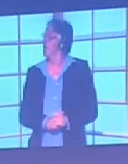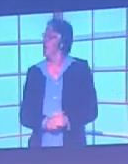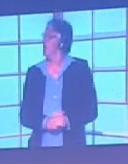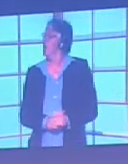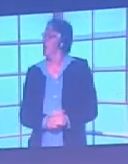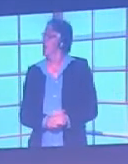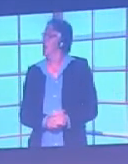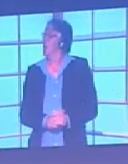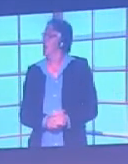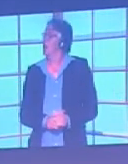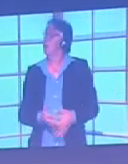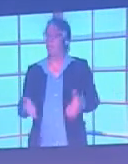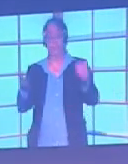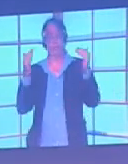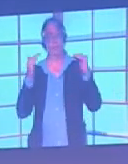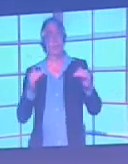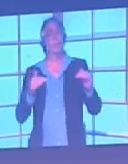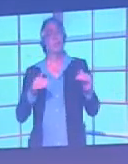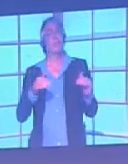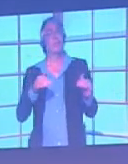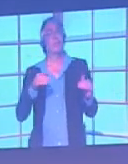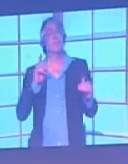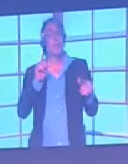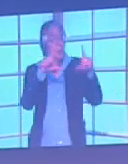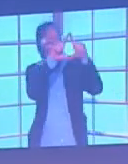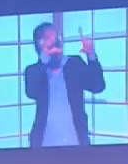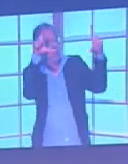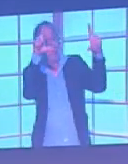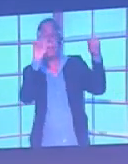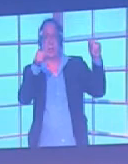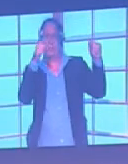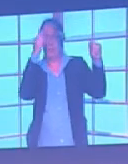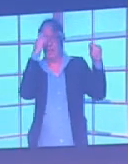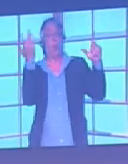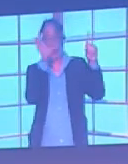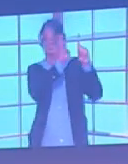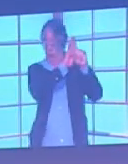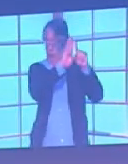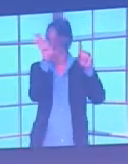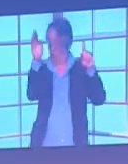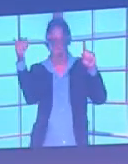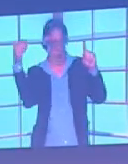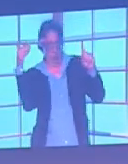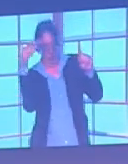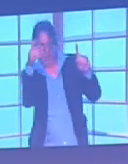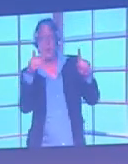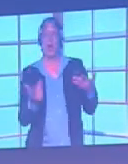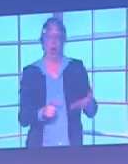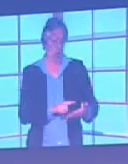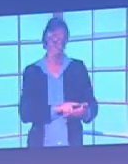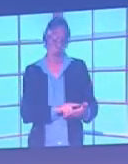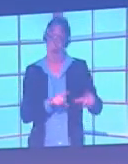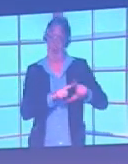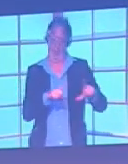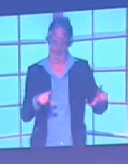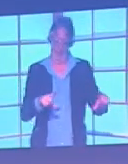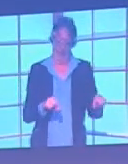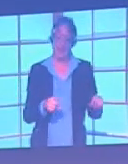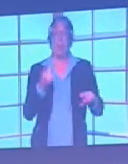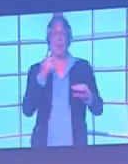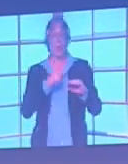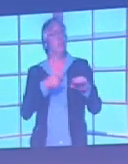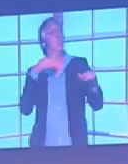We need to think about directional signage, not only on the tickets, but also around the ground.